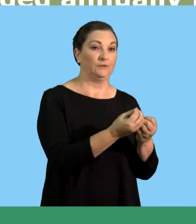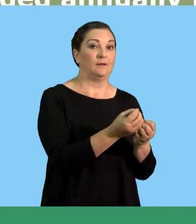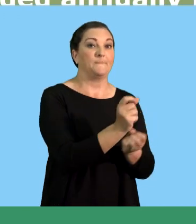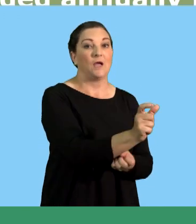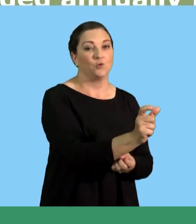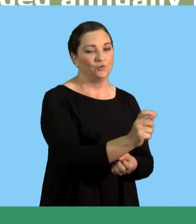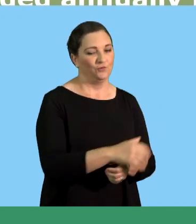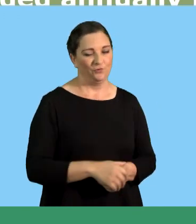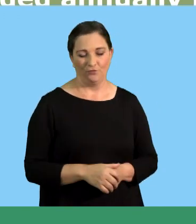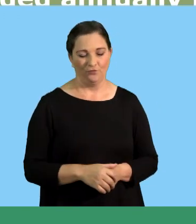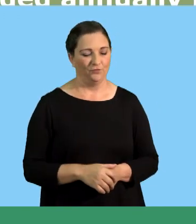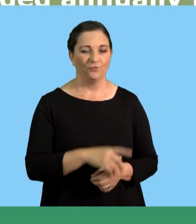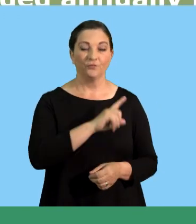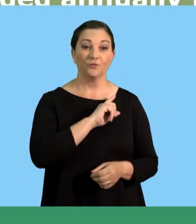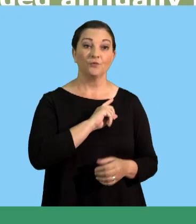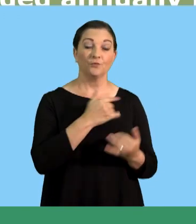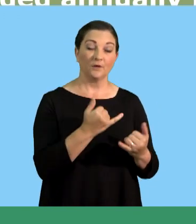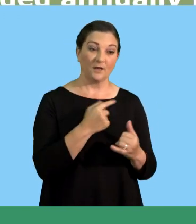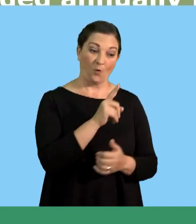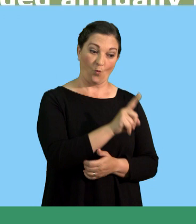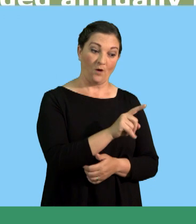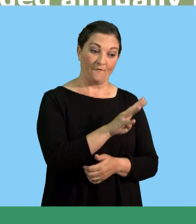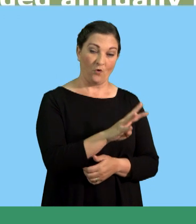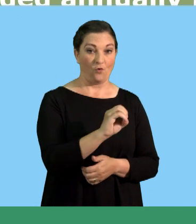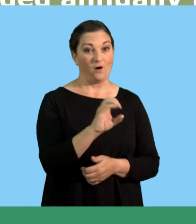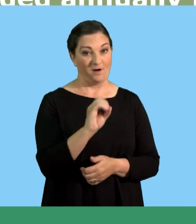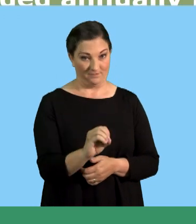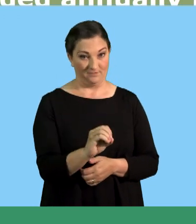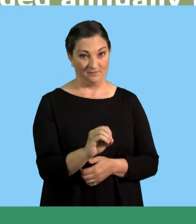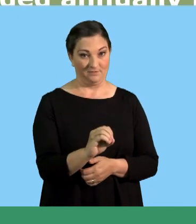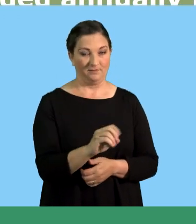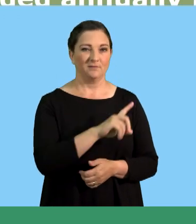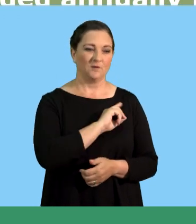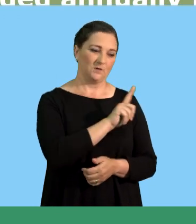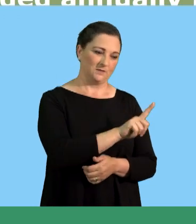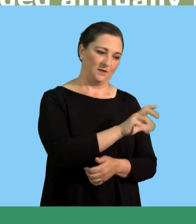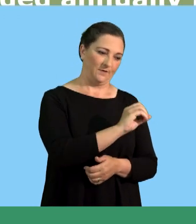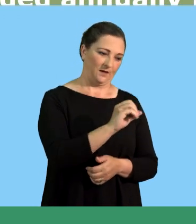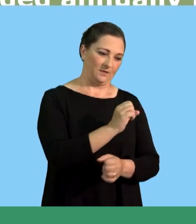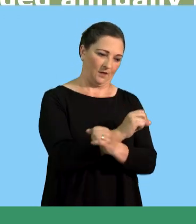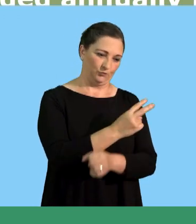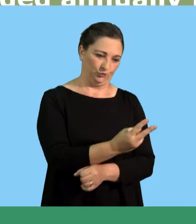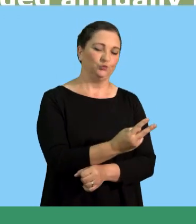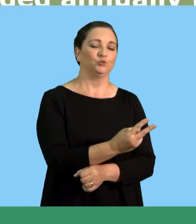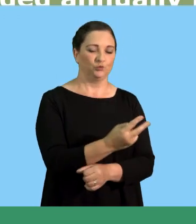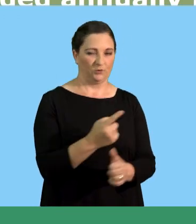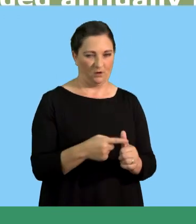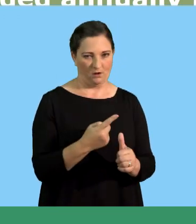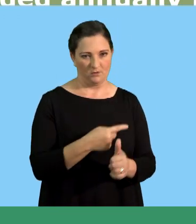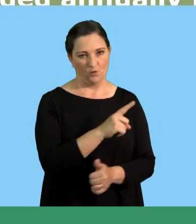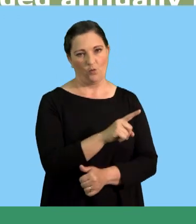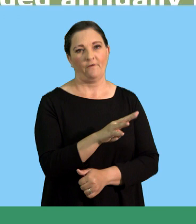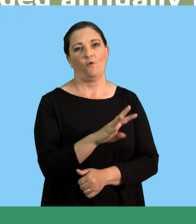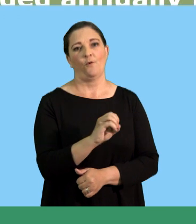So, the answer here is supposed to be your 1,400 because 700